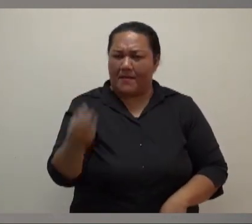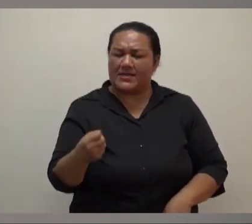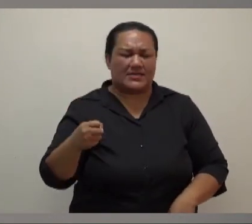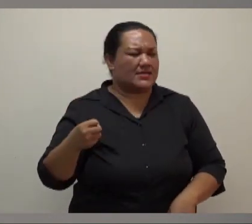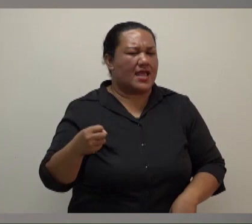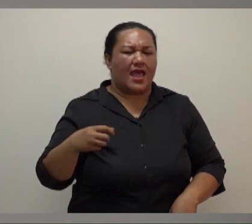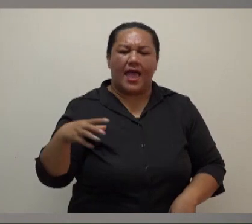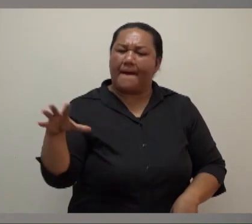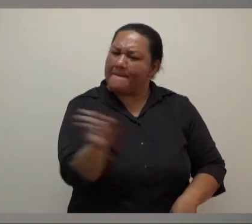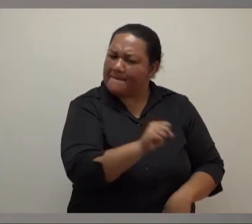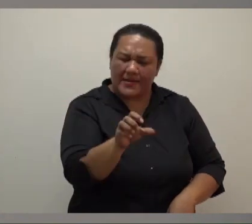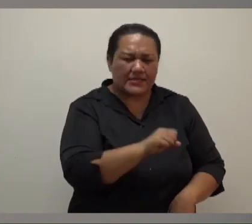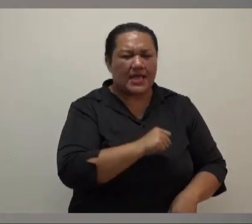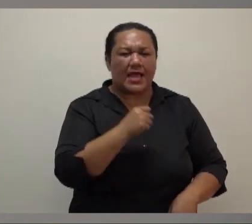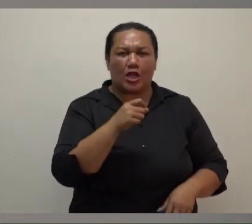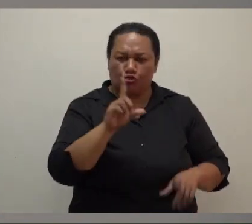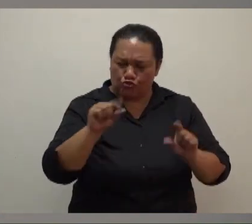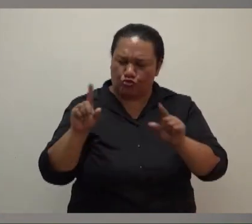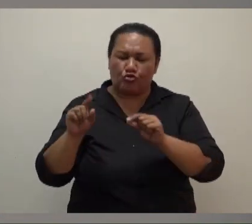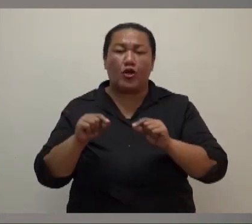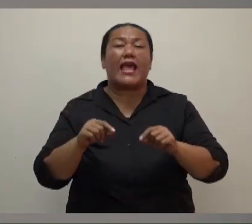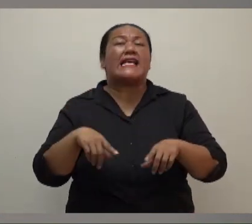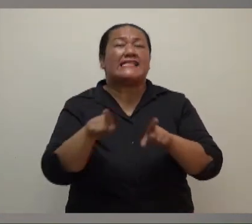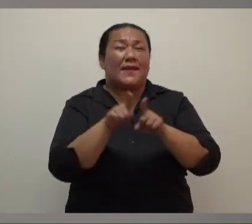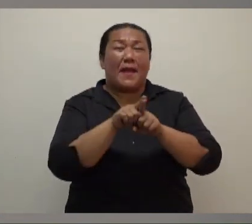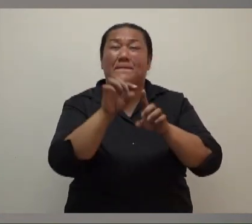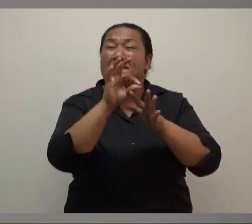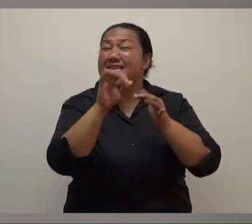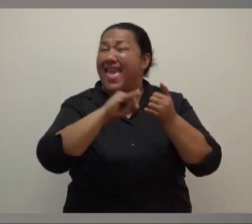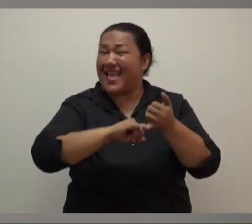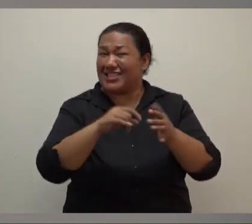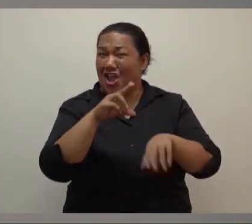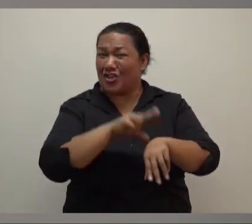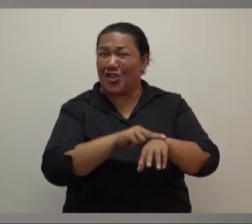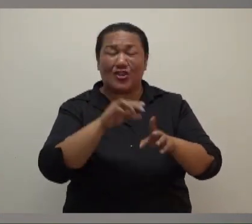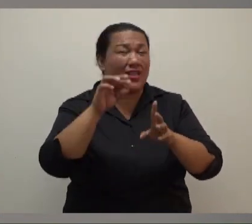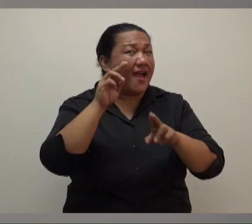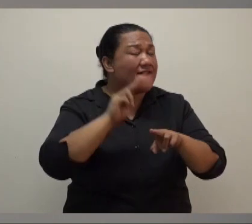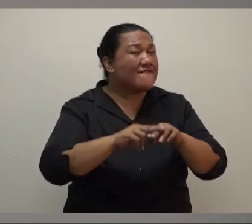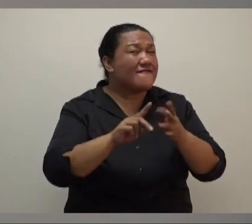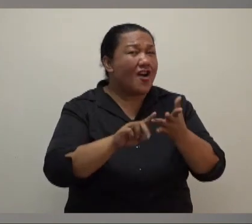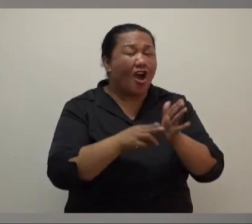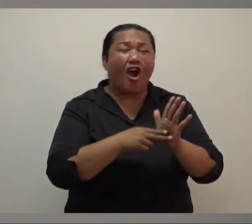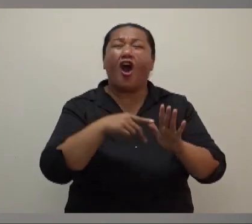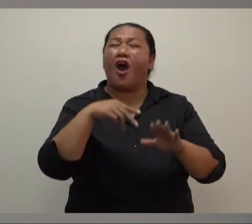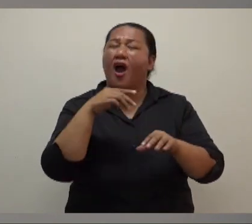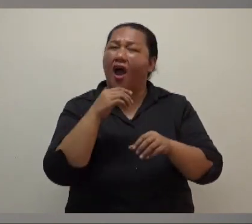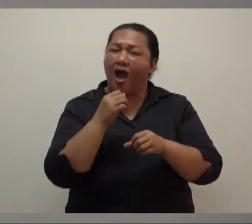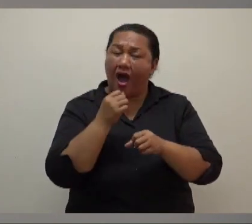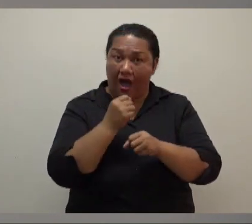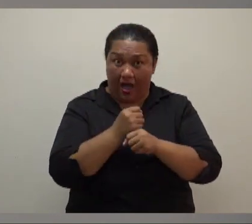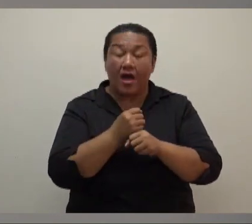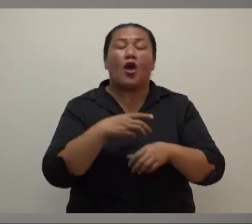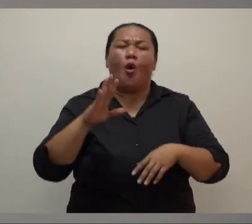we would have heard the various messages that have been given out. Where we have the ability to have, you know, various measures and protocols where it can be